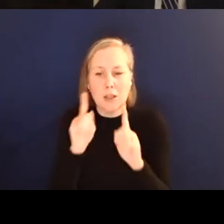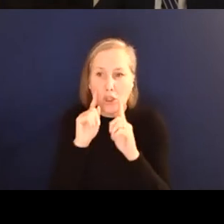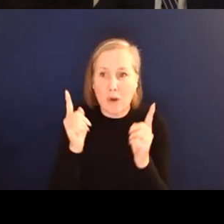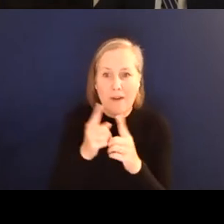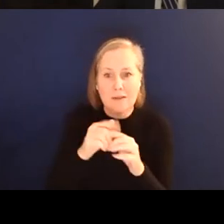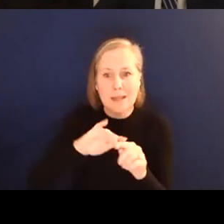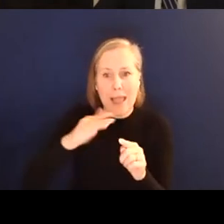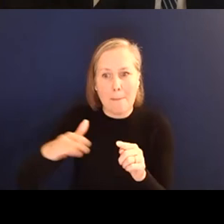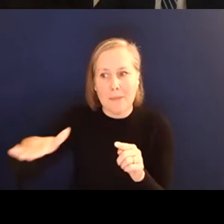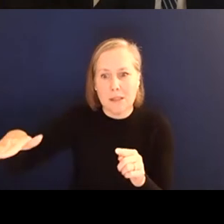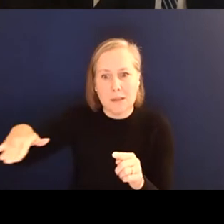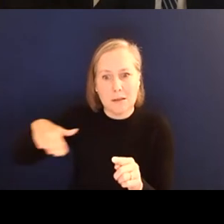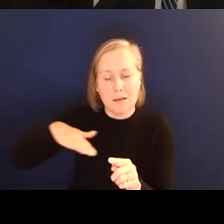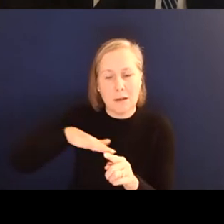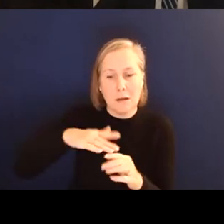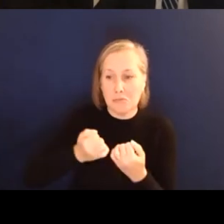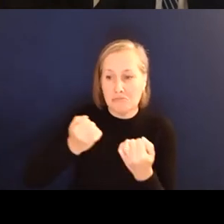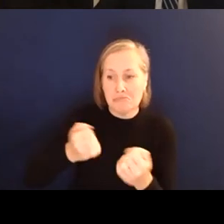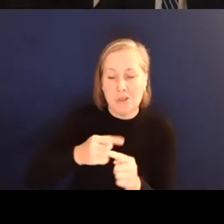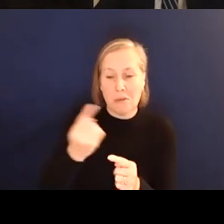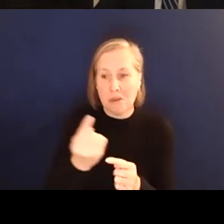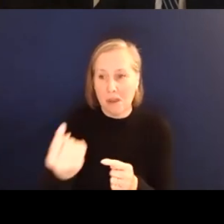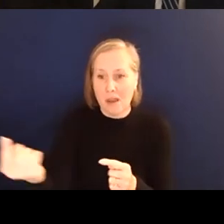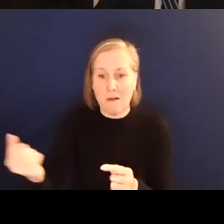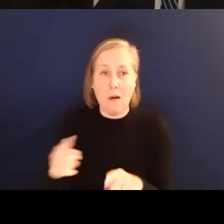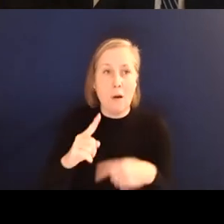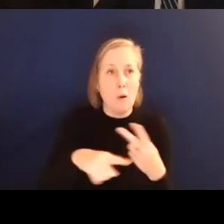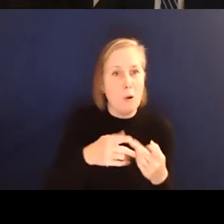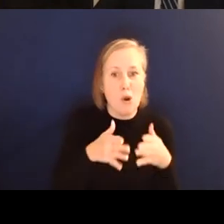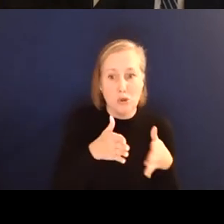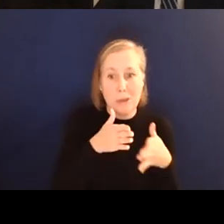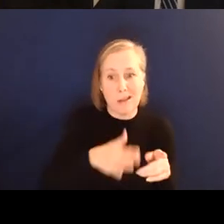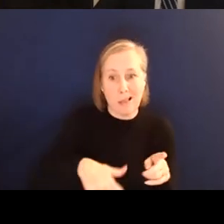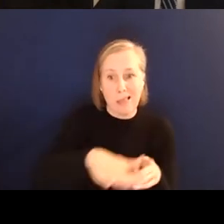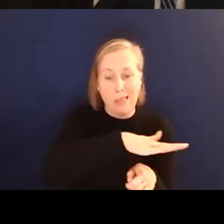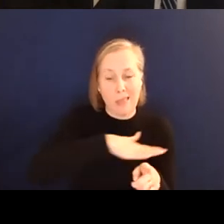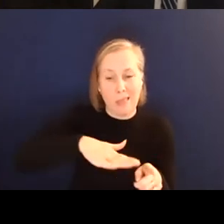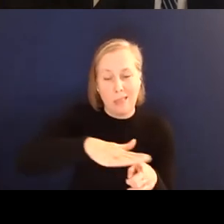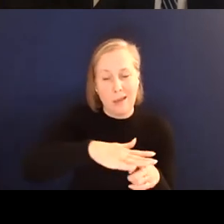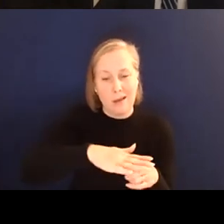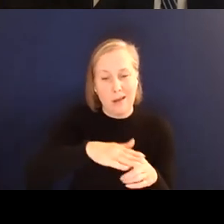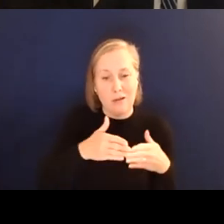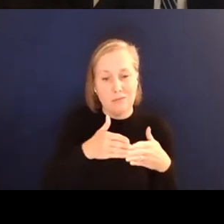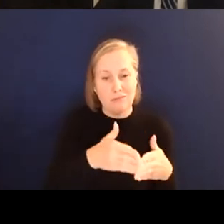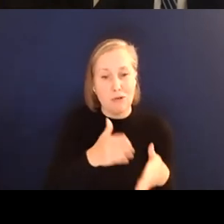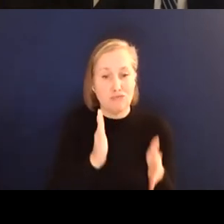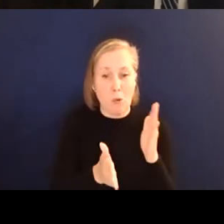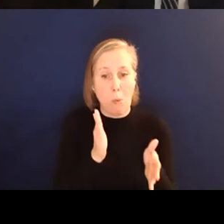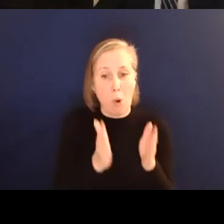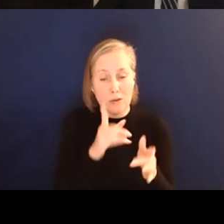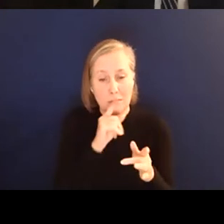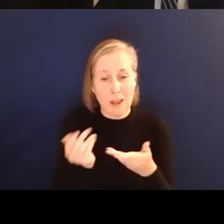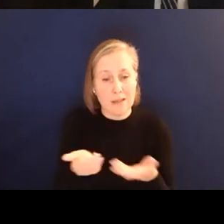or something like a hospital setting, you could have the robots that could deliver,